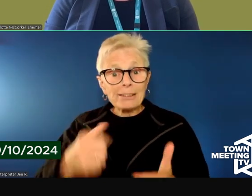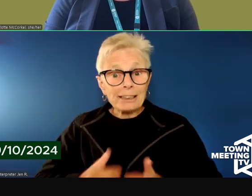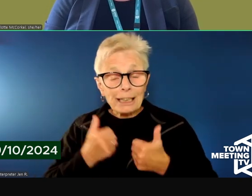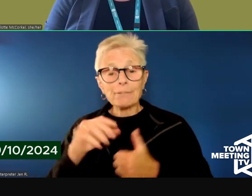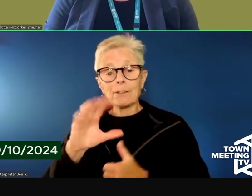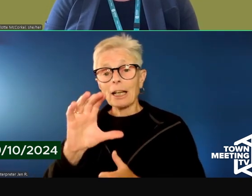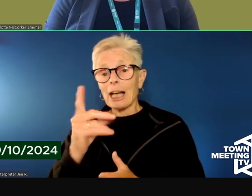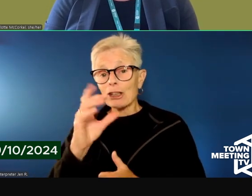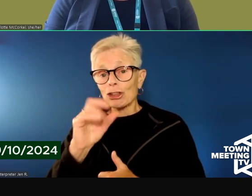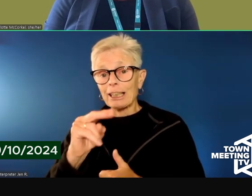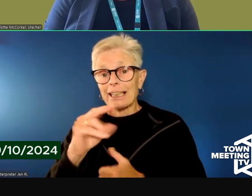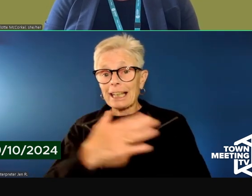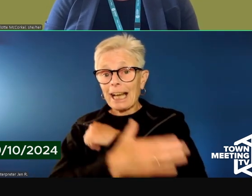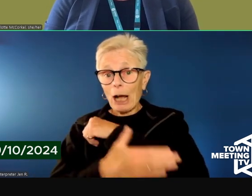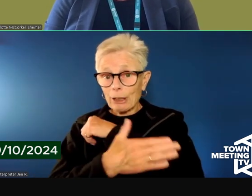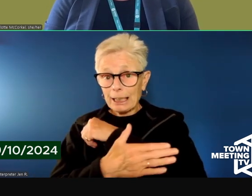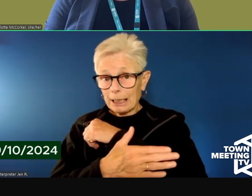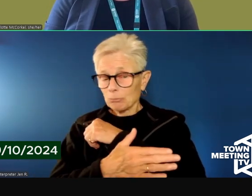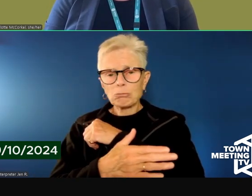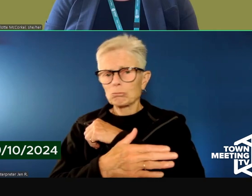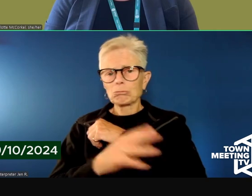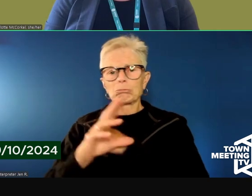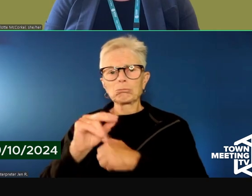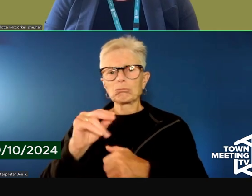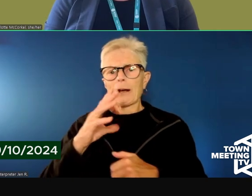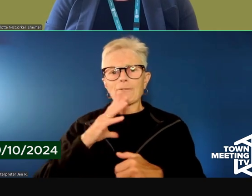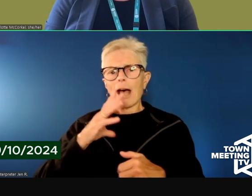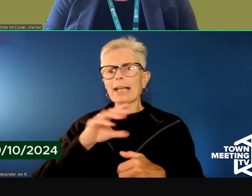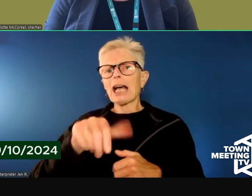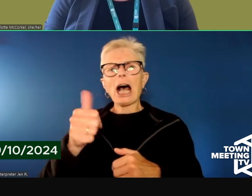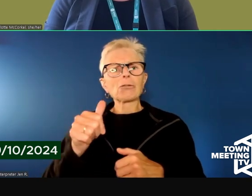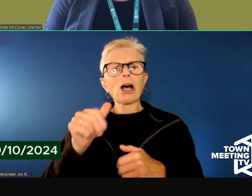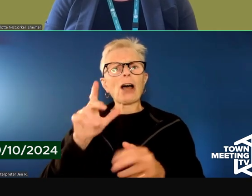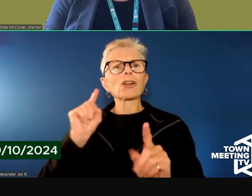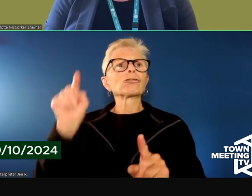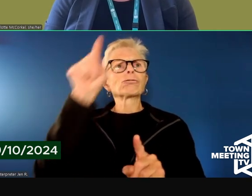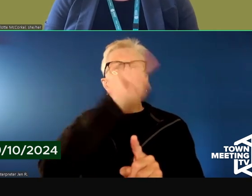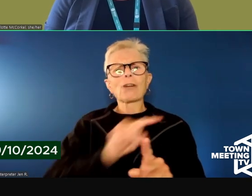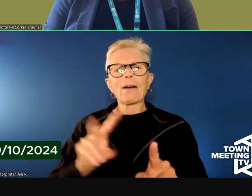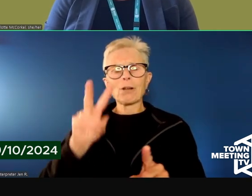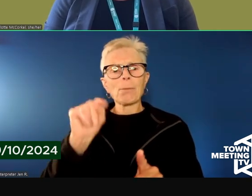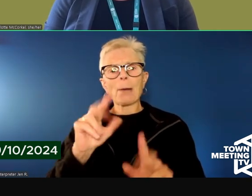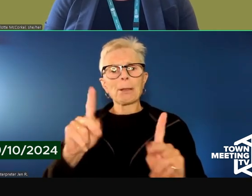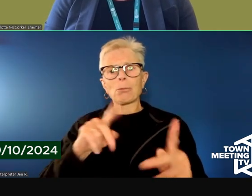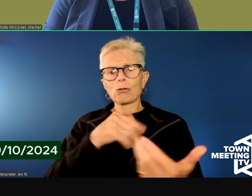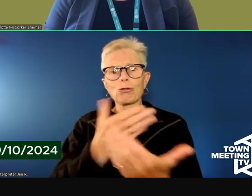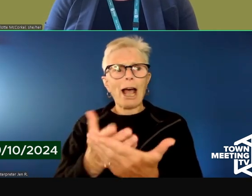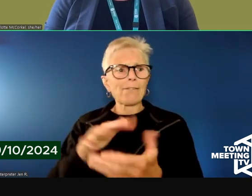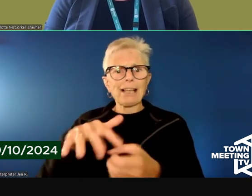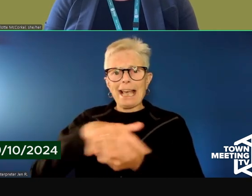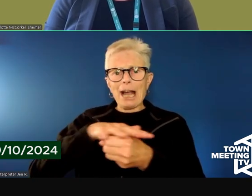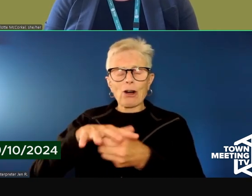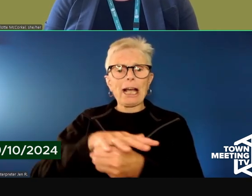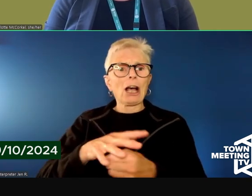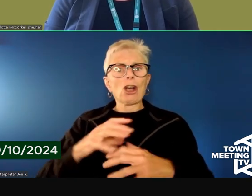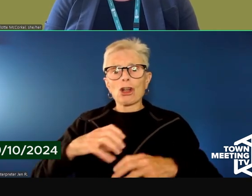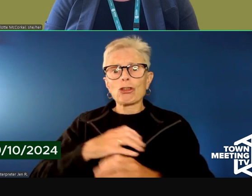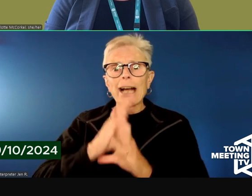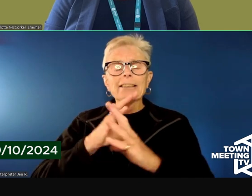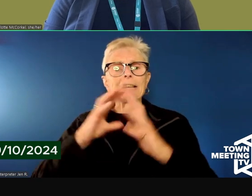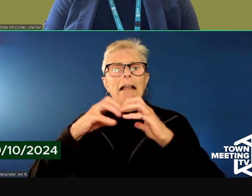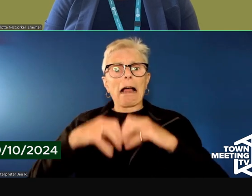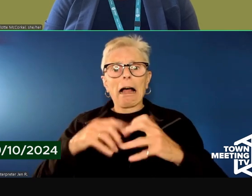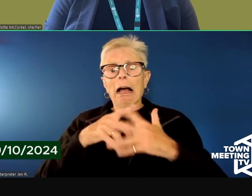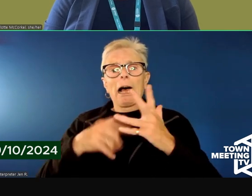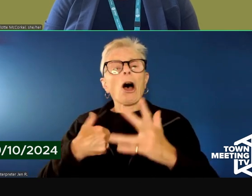resident, for example. There are certainly people who come to our community who find themselves in distress or in crisis, and we're very happy to serve them.